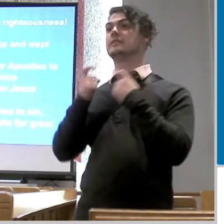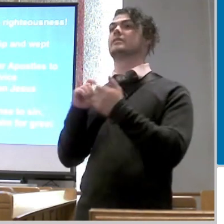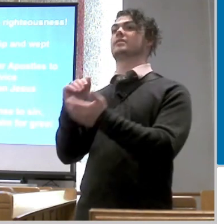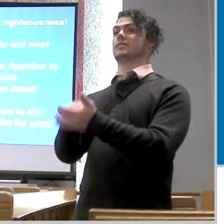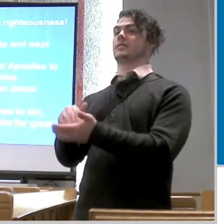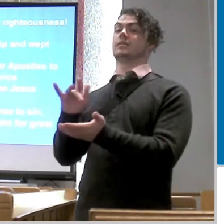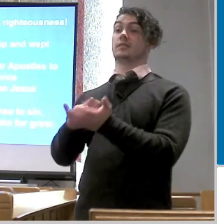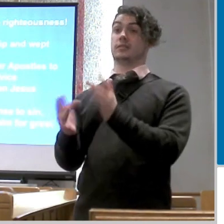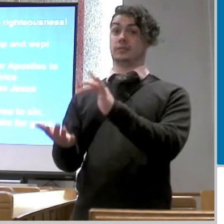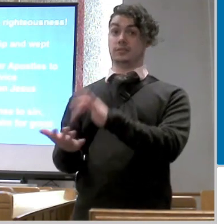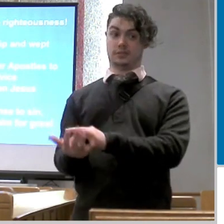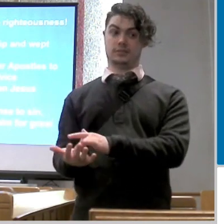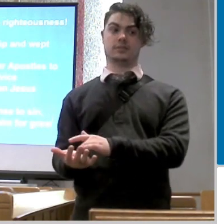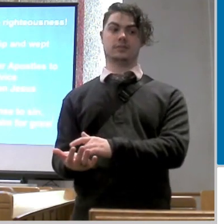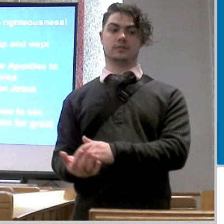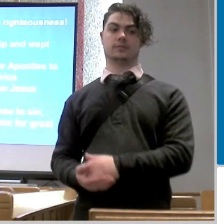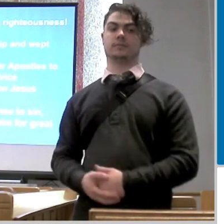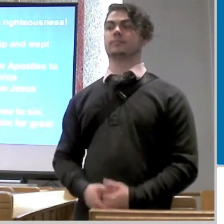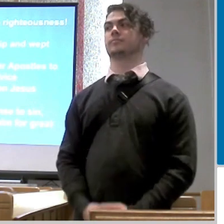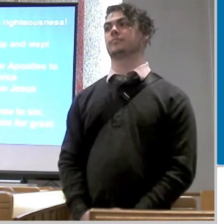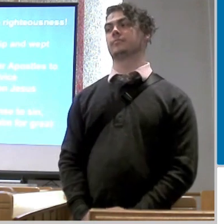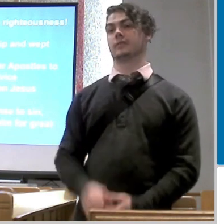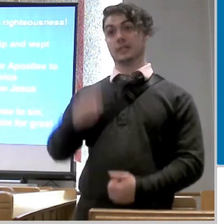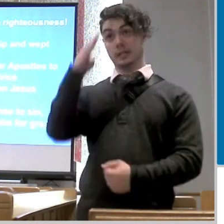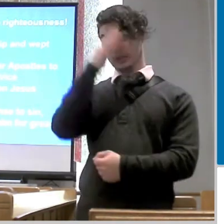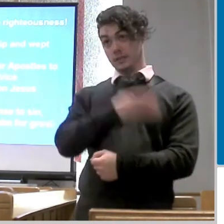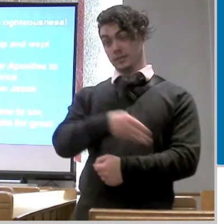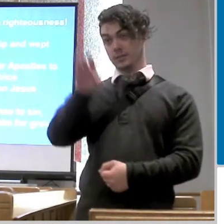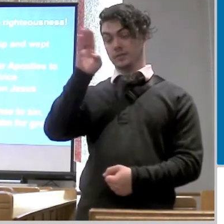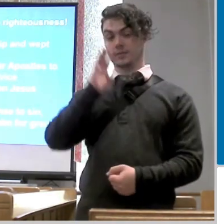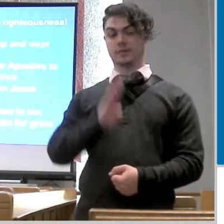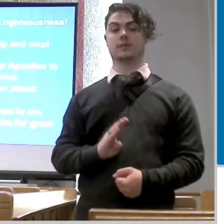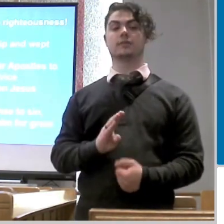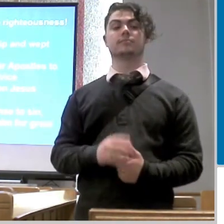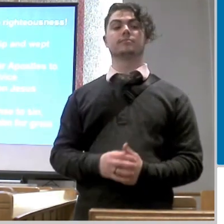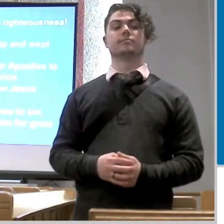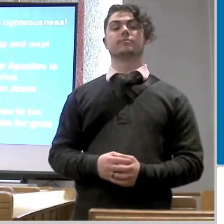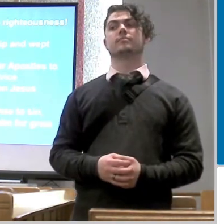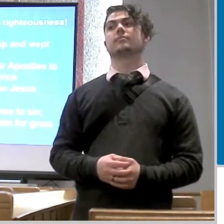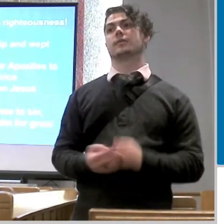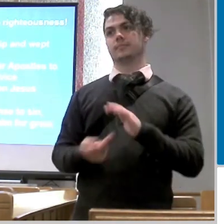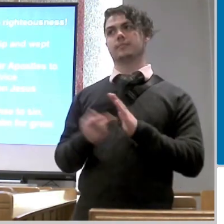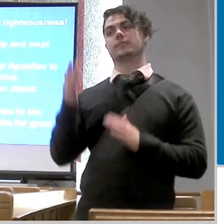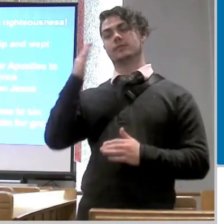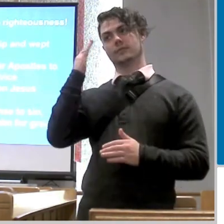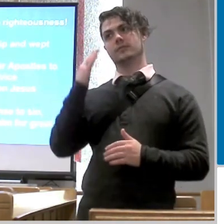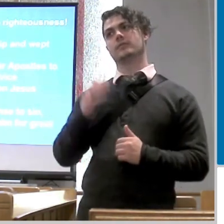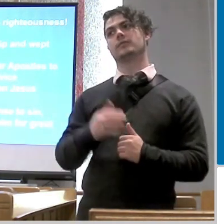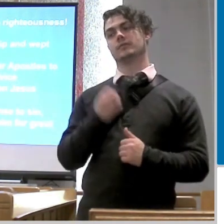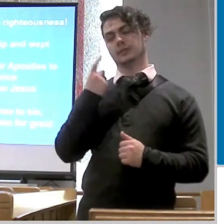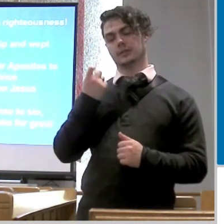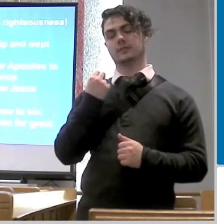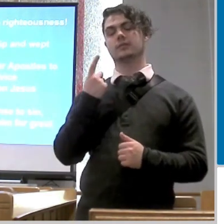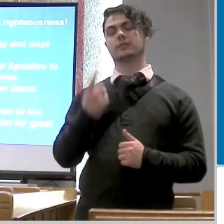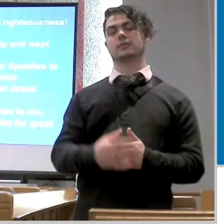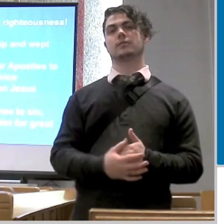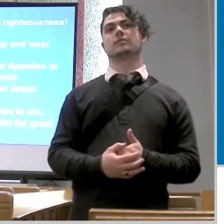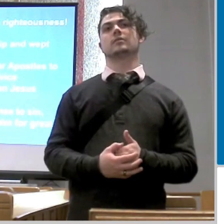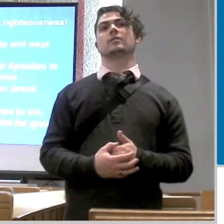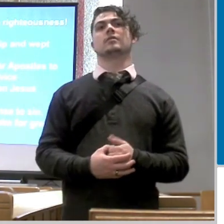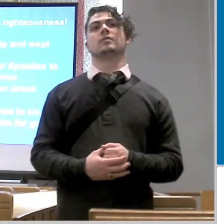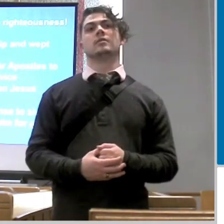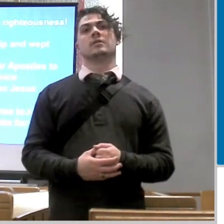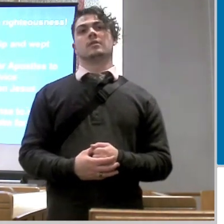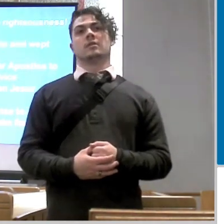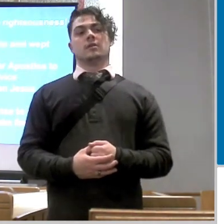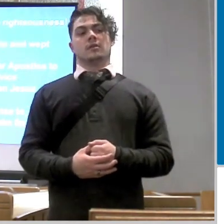change he sinned against the son of god and i believe that peter knew that peter understood that and